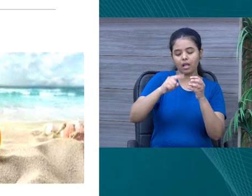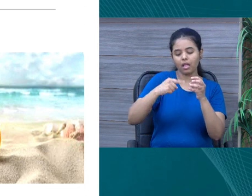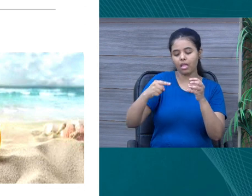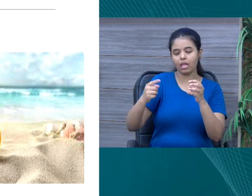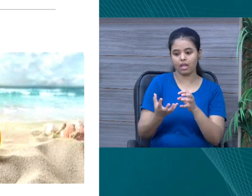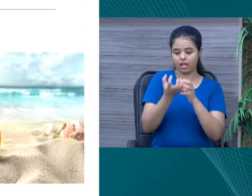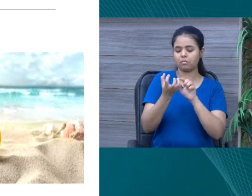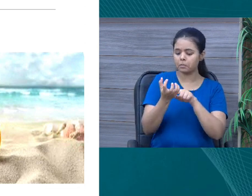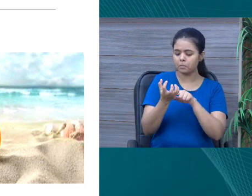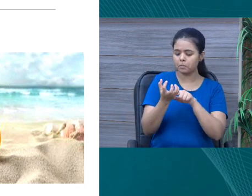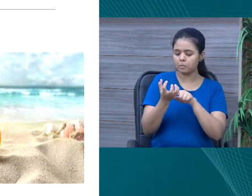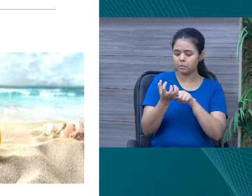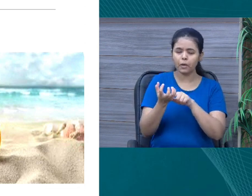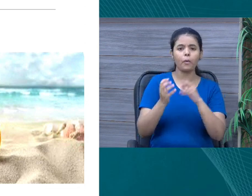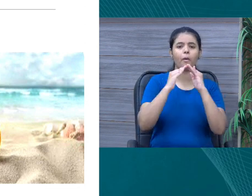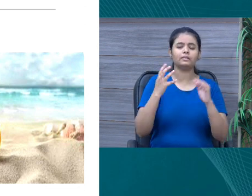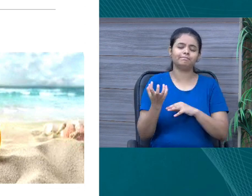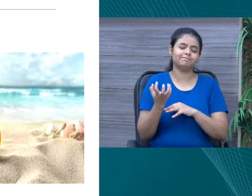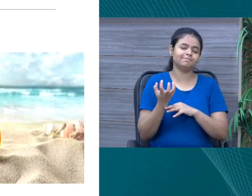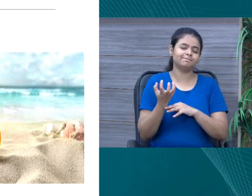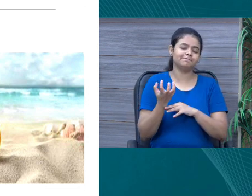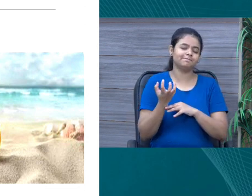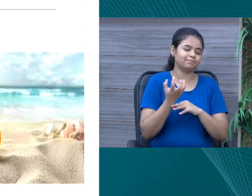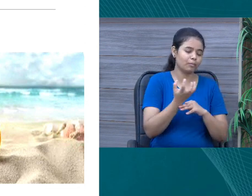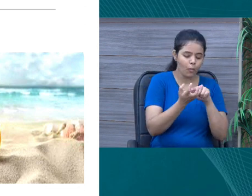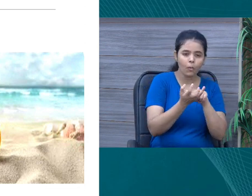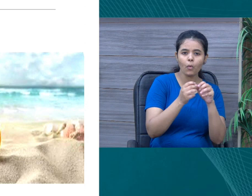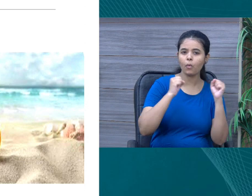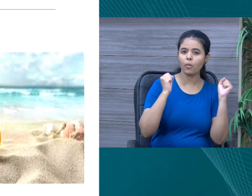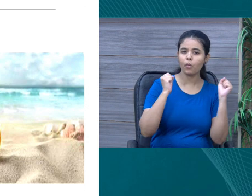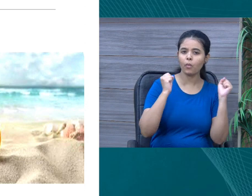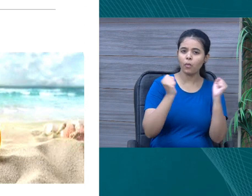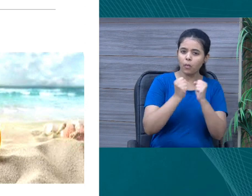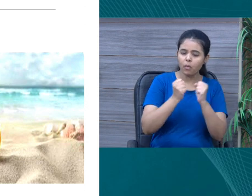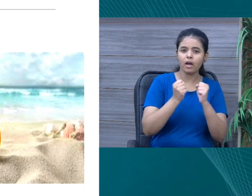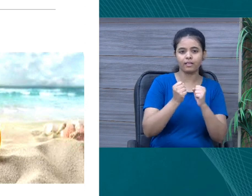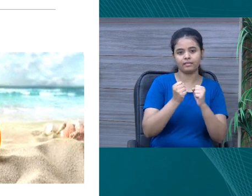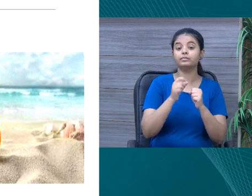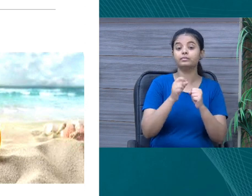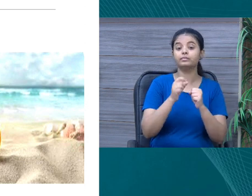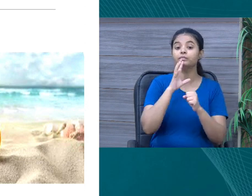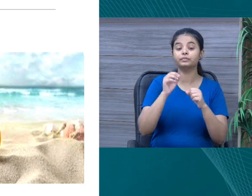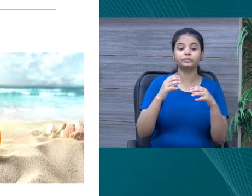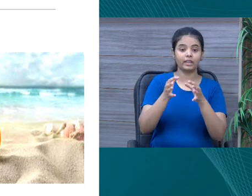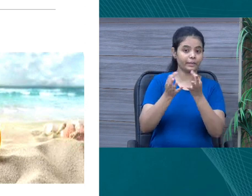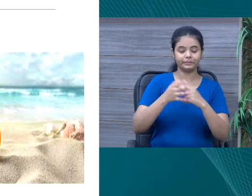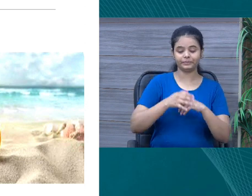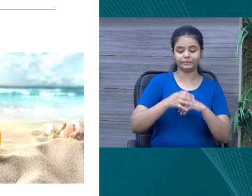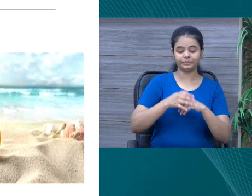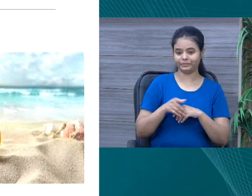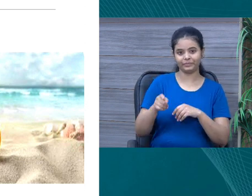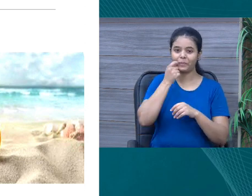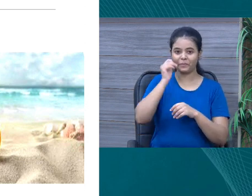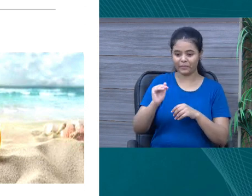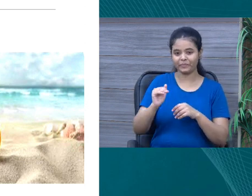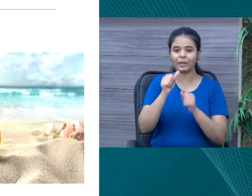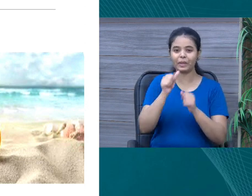up and took it home cold inside my hand. He found a shell. Small, small shell is